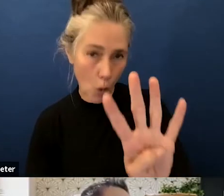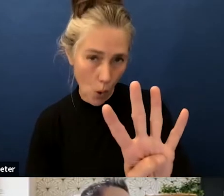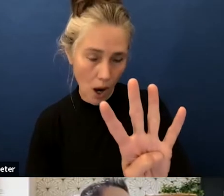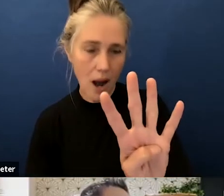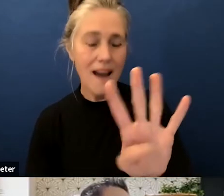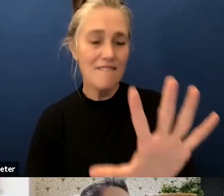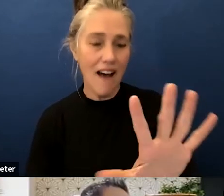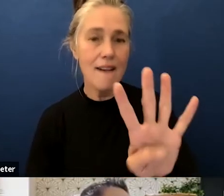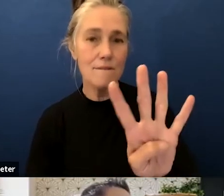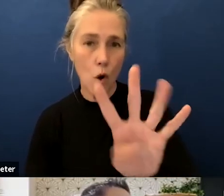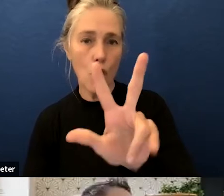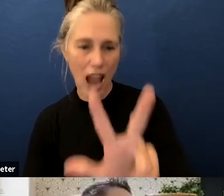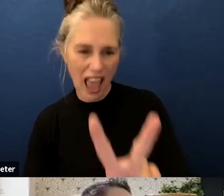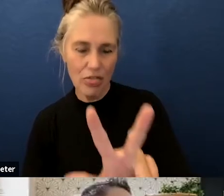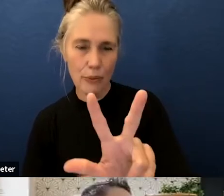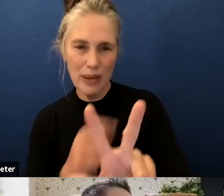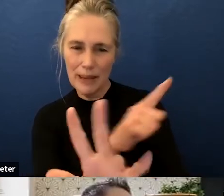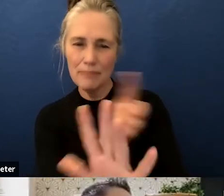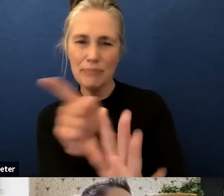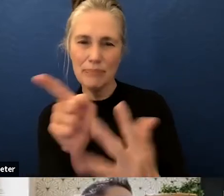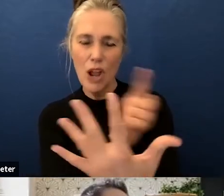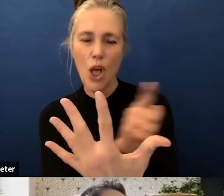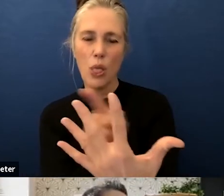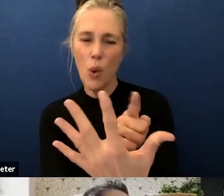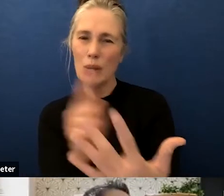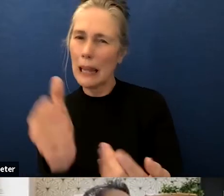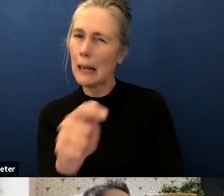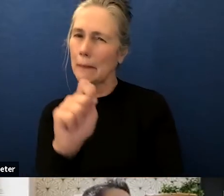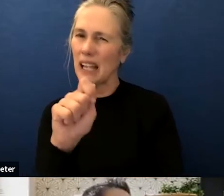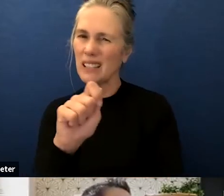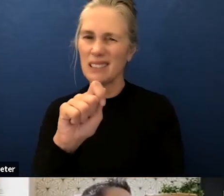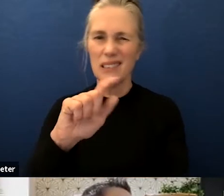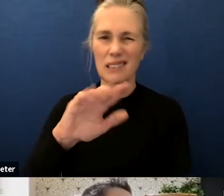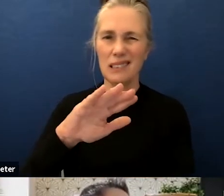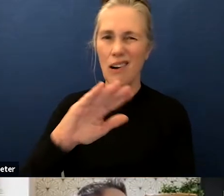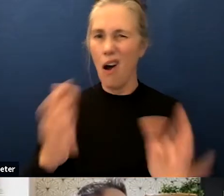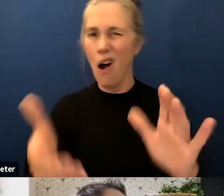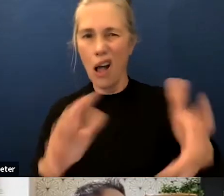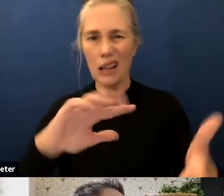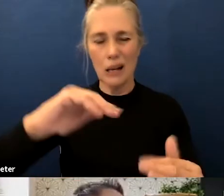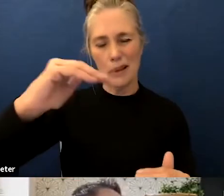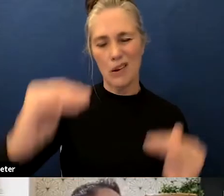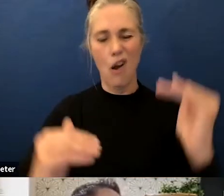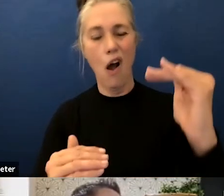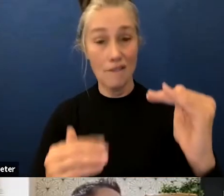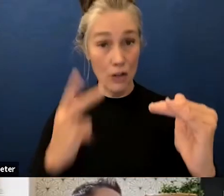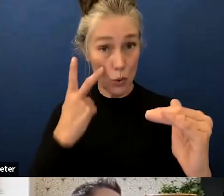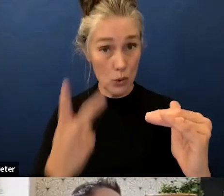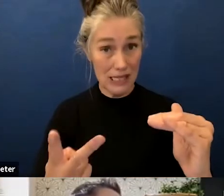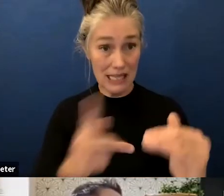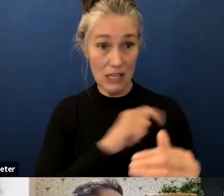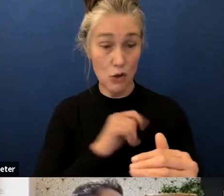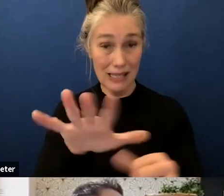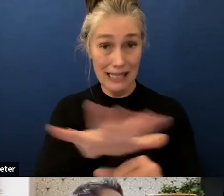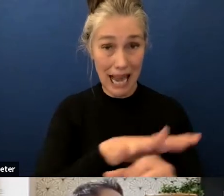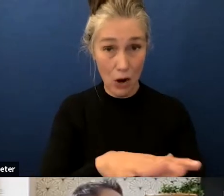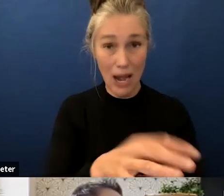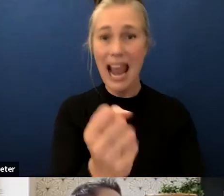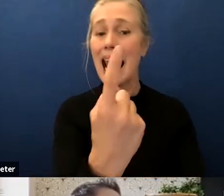where you get a little bit um off you can see a trustee area number one you're at 11